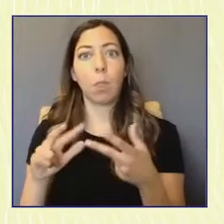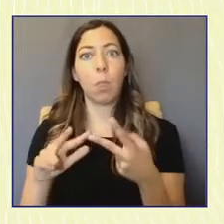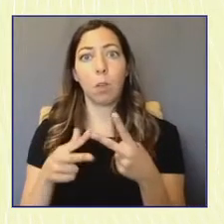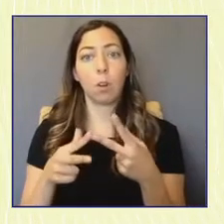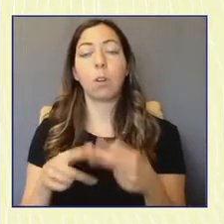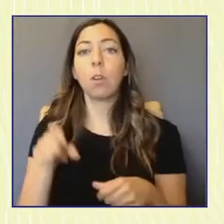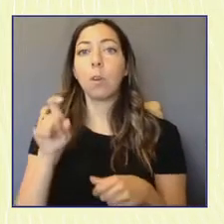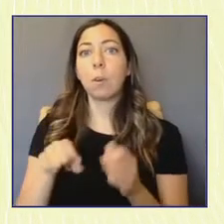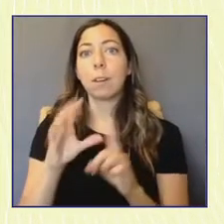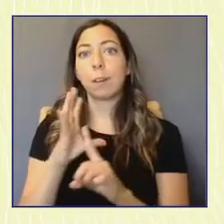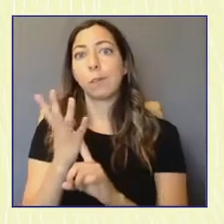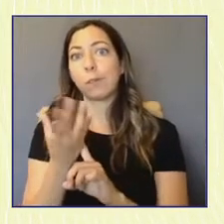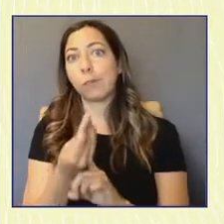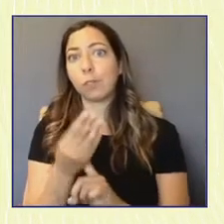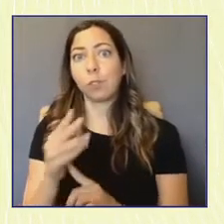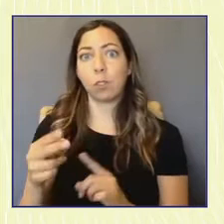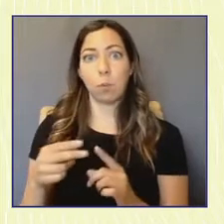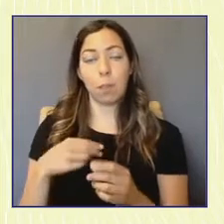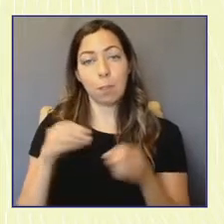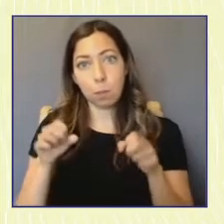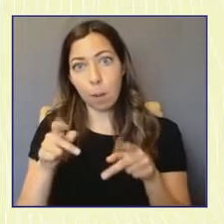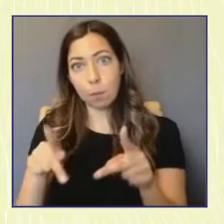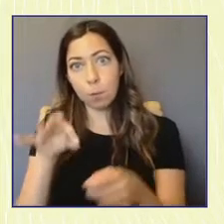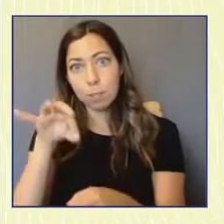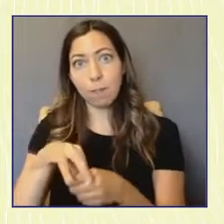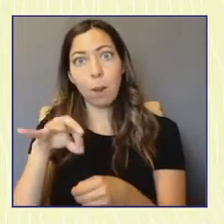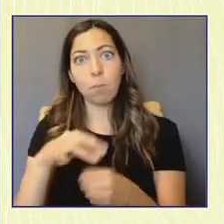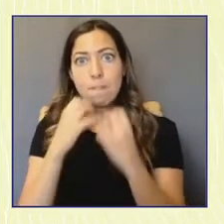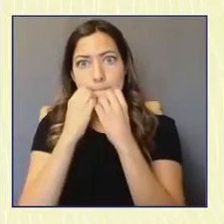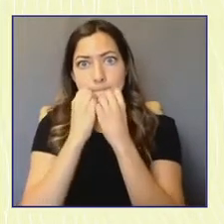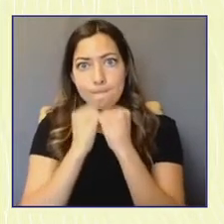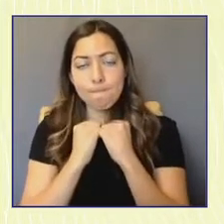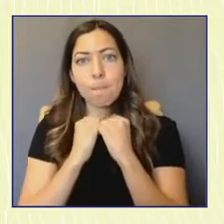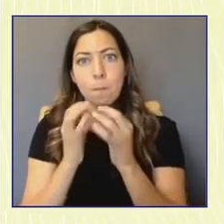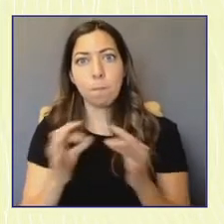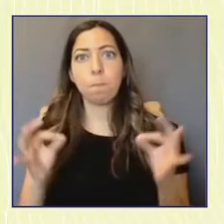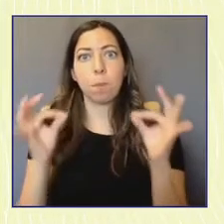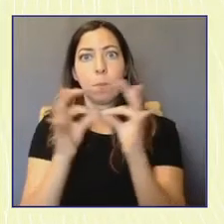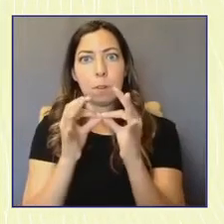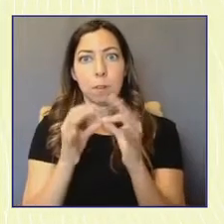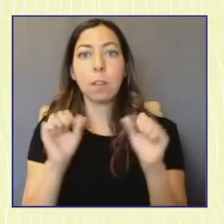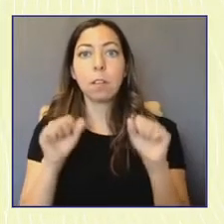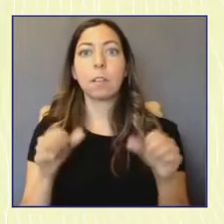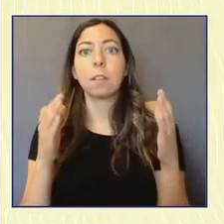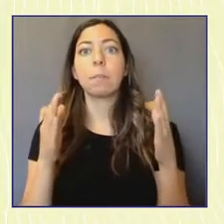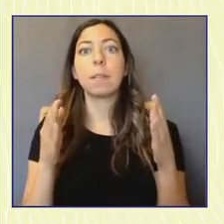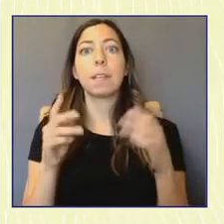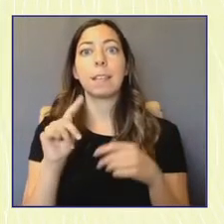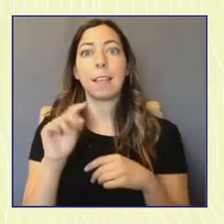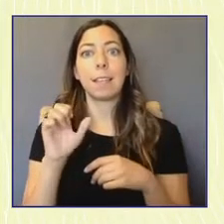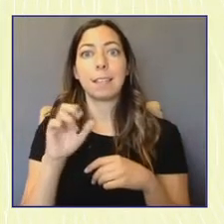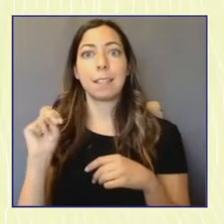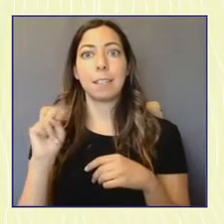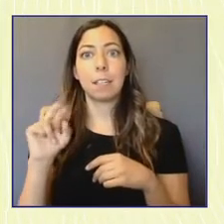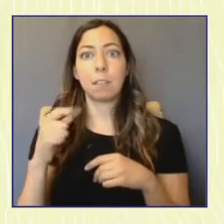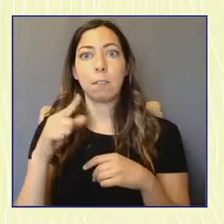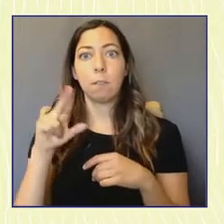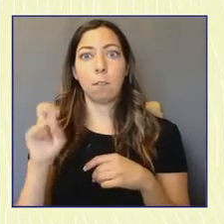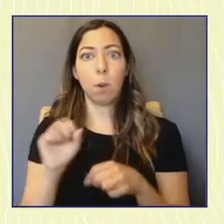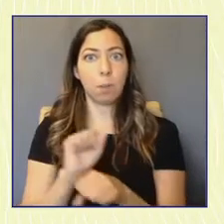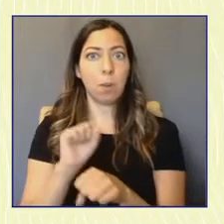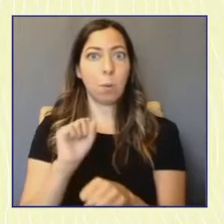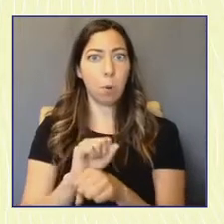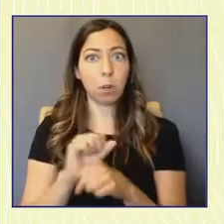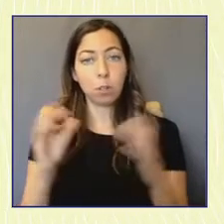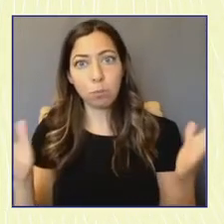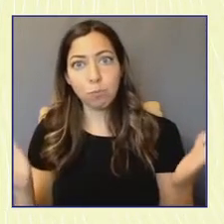meaningful and powerful. This can be on a broad national scale, such as Teen Vogue's work to increase young voices in their reporting, or can take